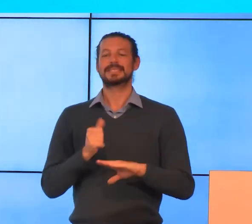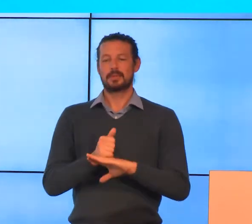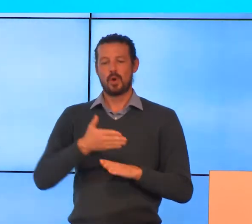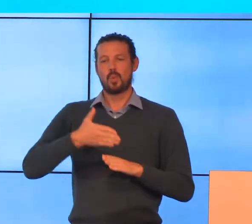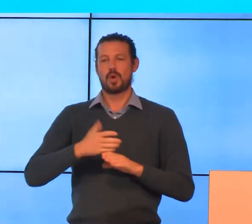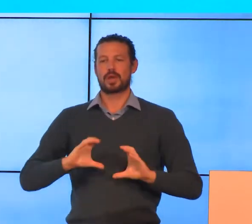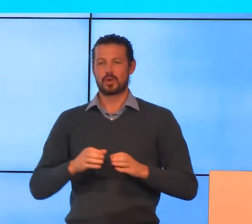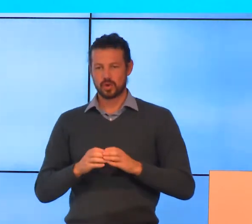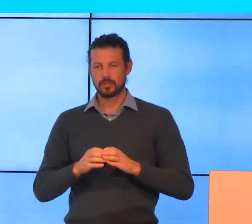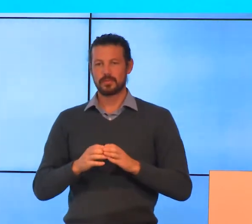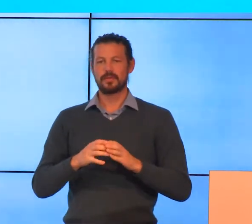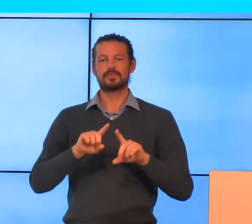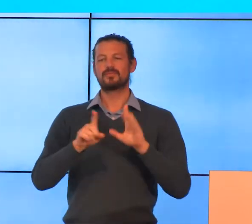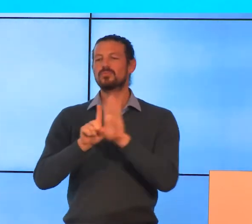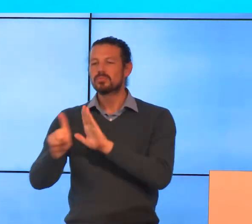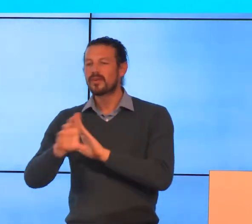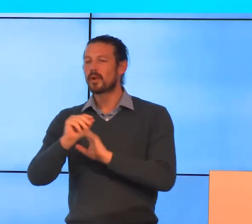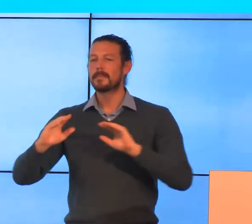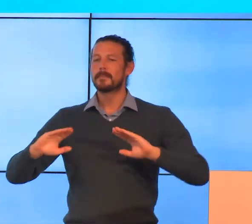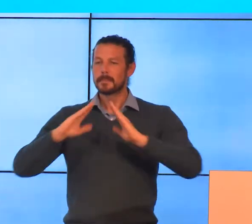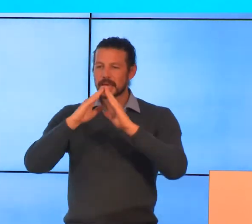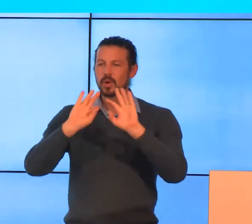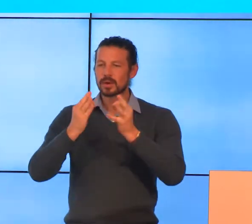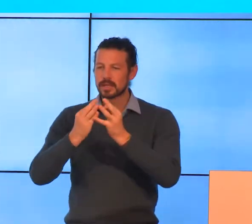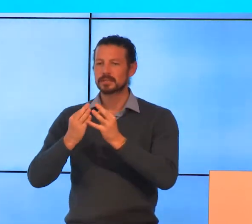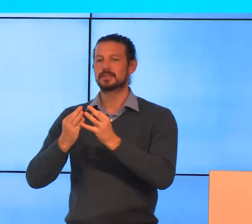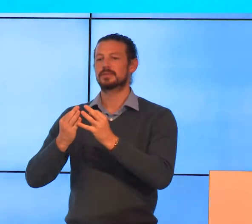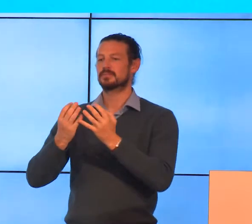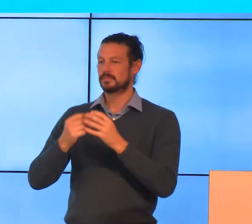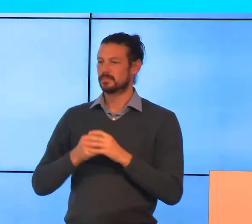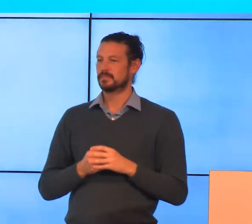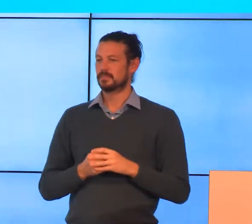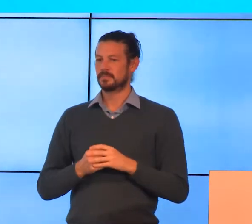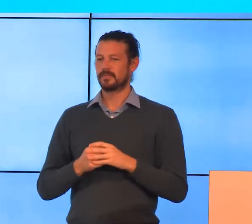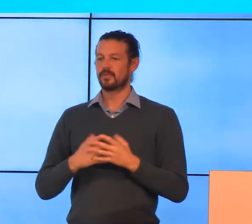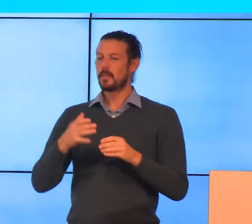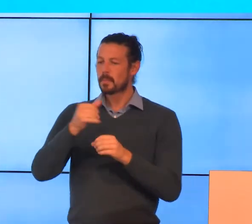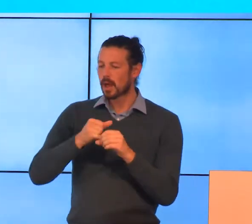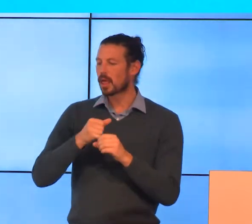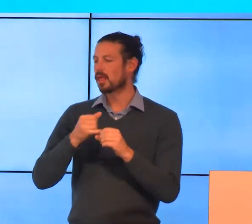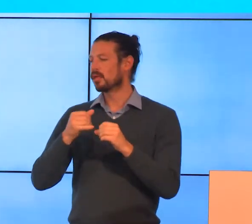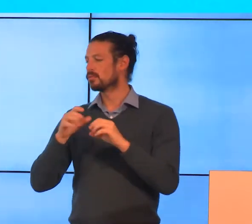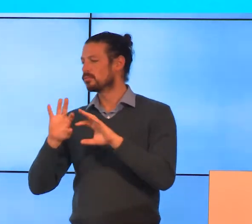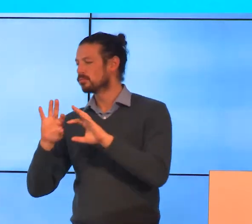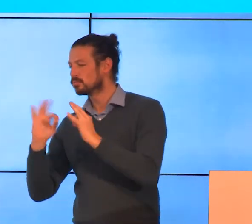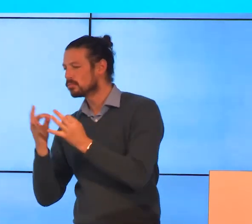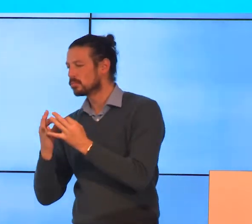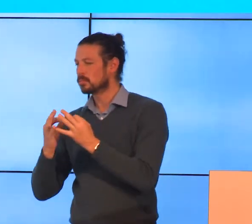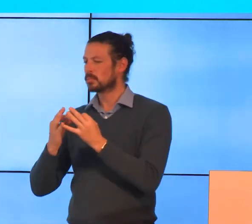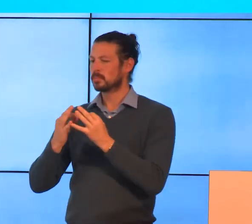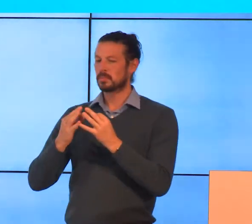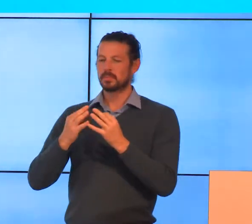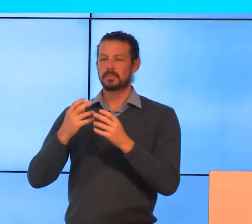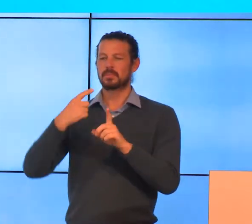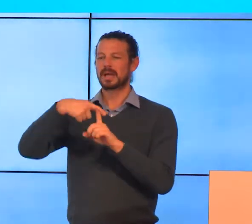Disability Peak and advocacy organisations, from medical associations and